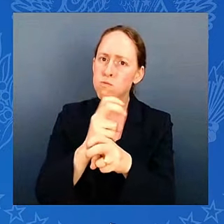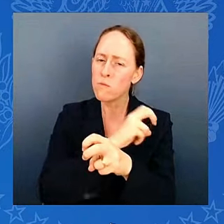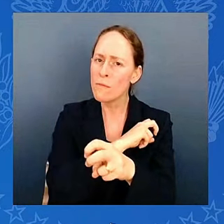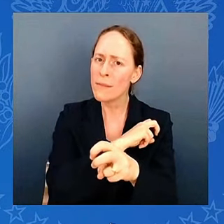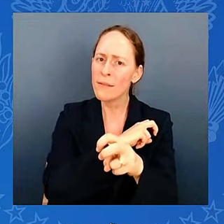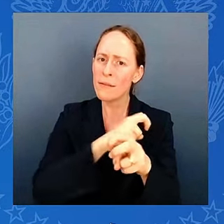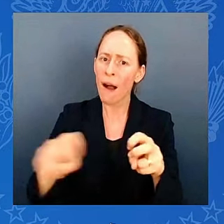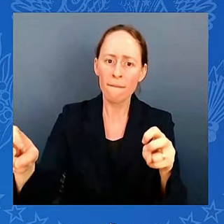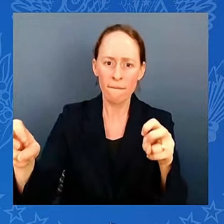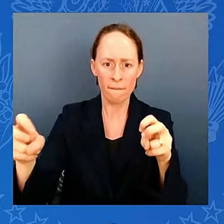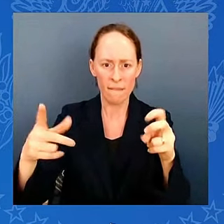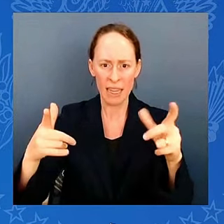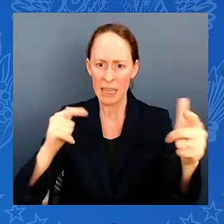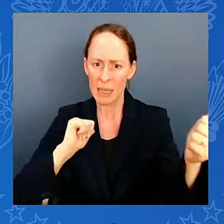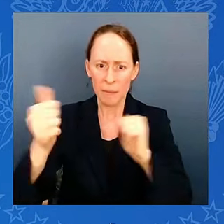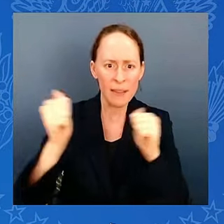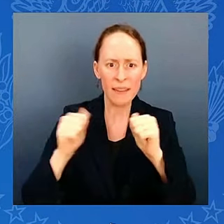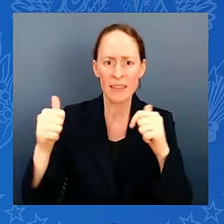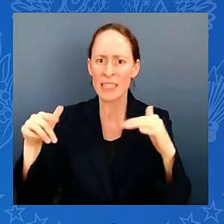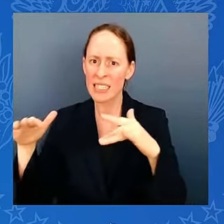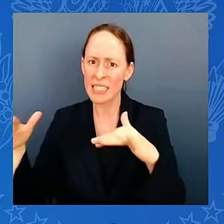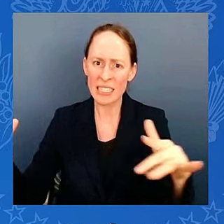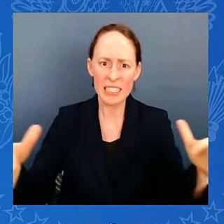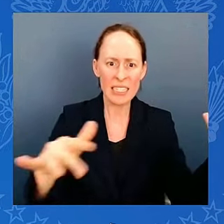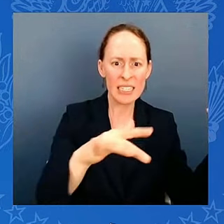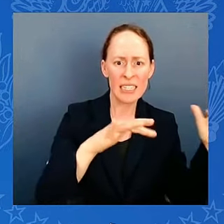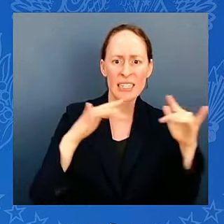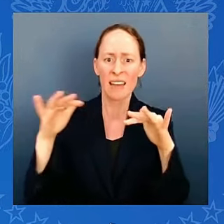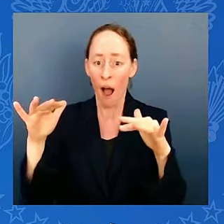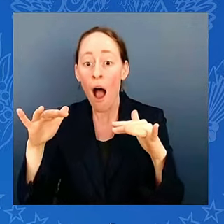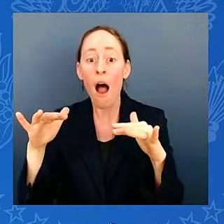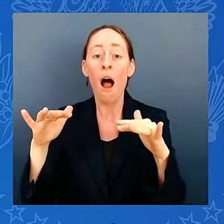the division, you certainly got the last word in.